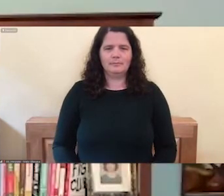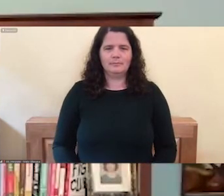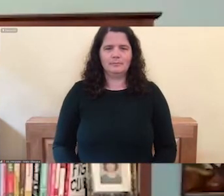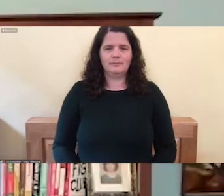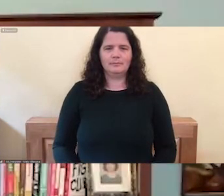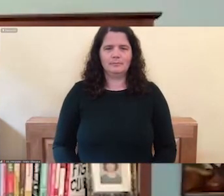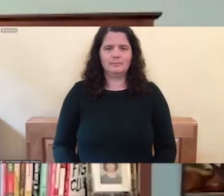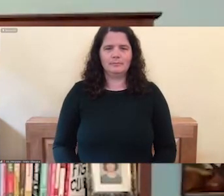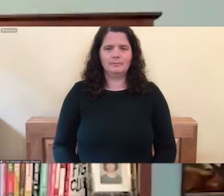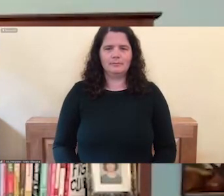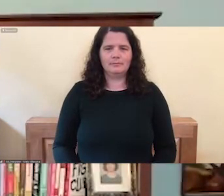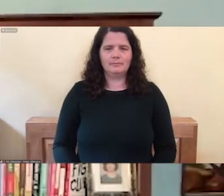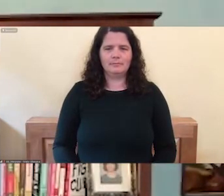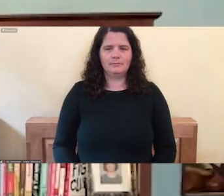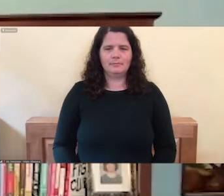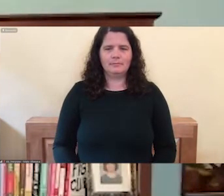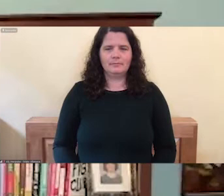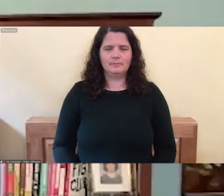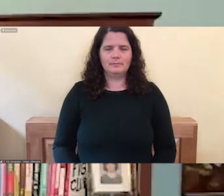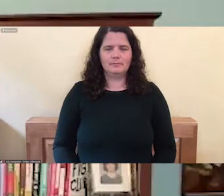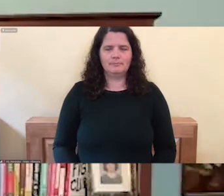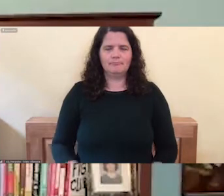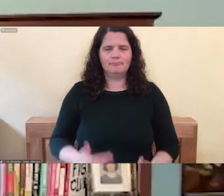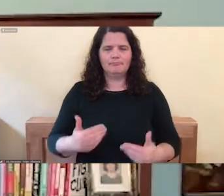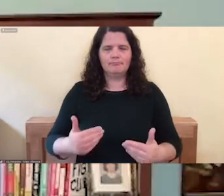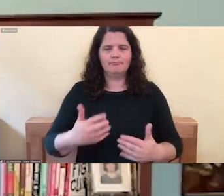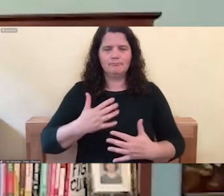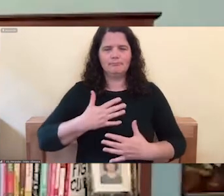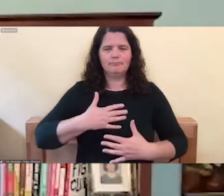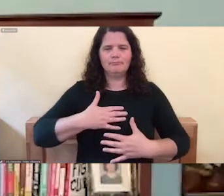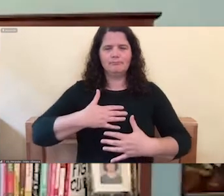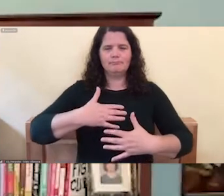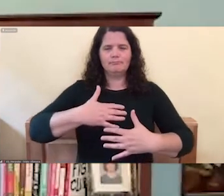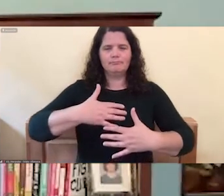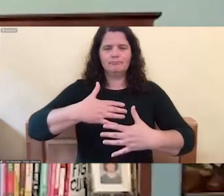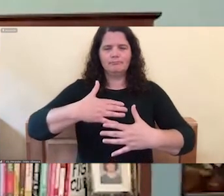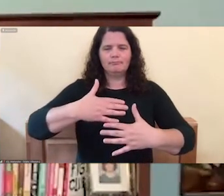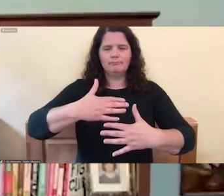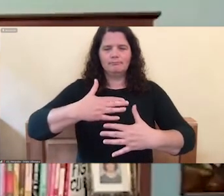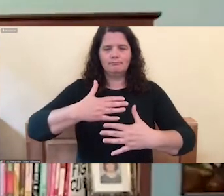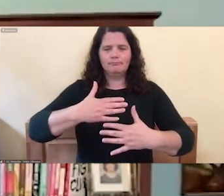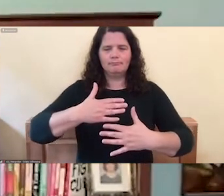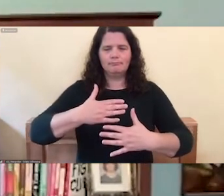Maybe just take a few deep, relaxing breaths, just to relax your body.